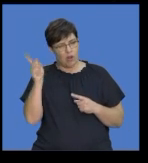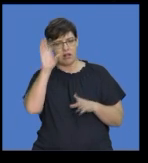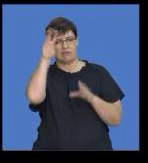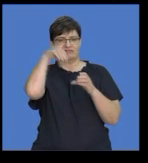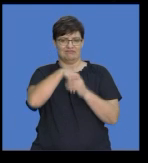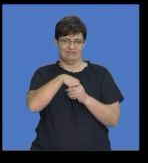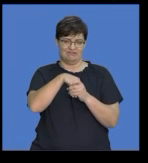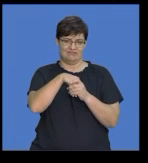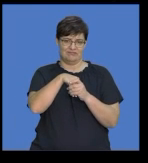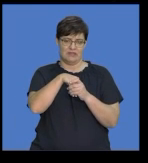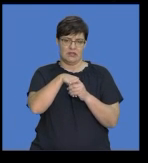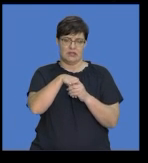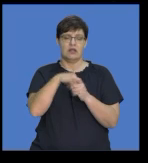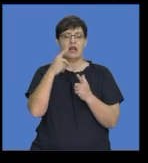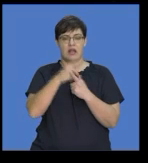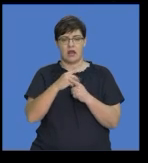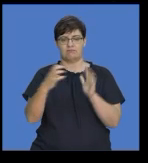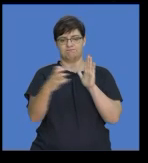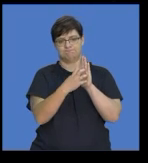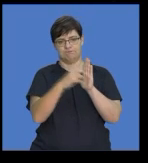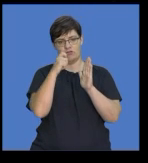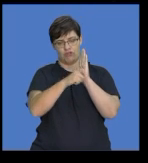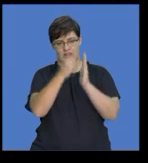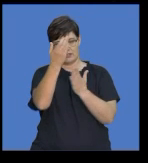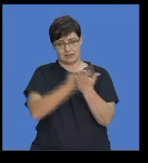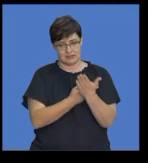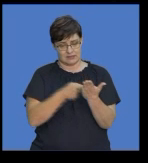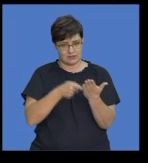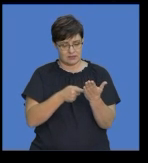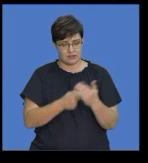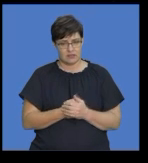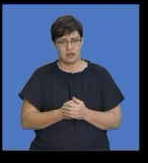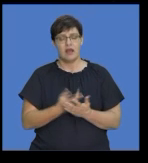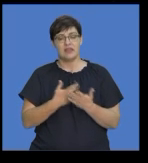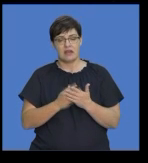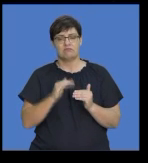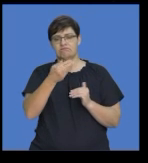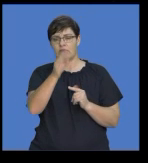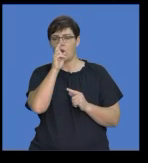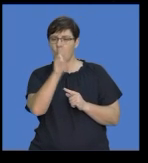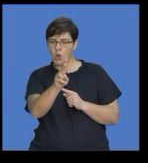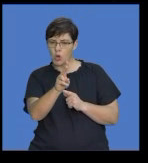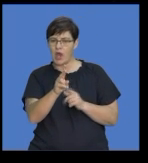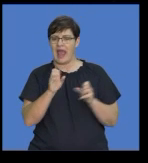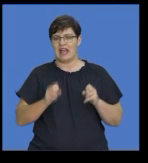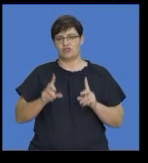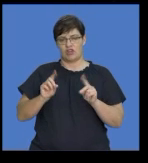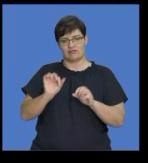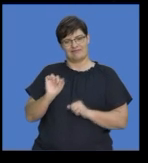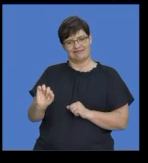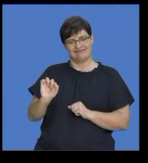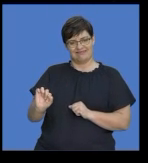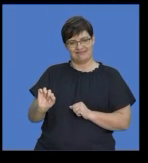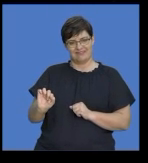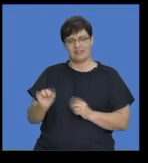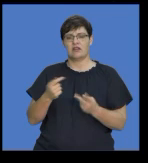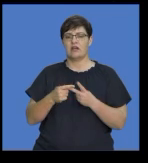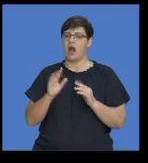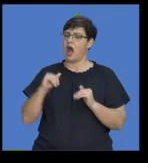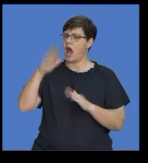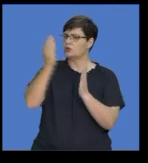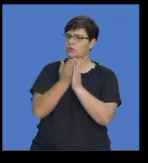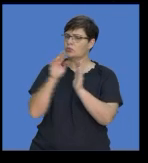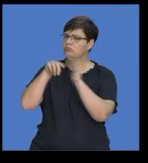be included in an obituary. Thereafter, we look at details about the education. The high school